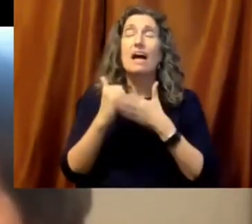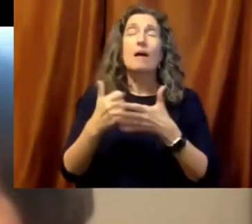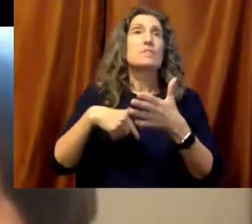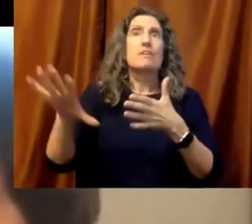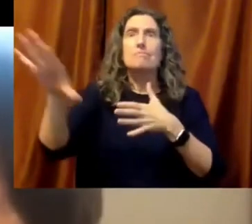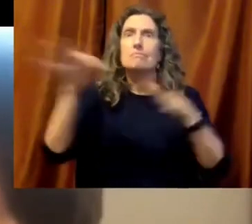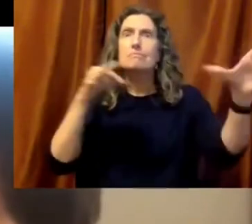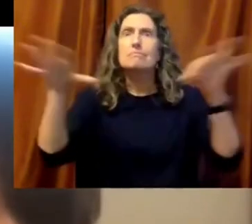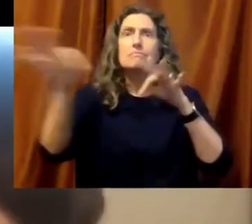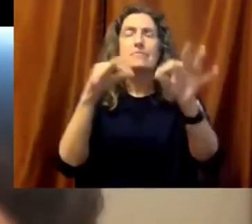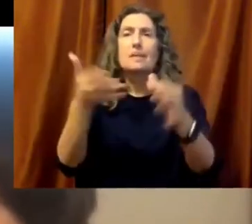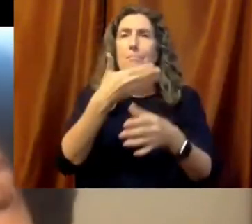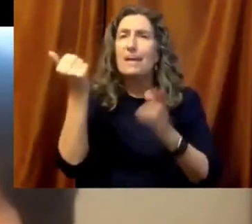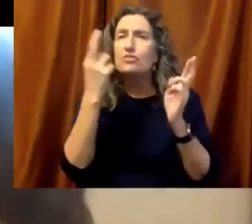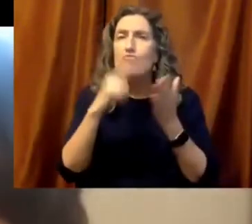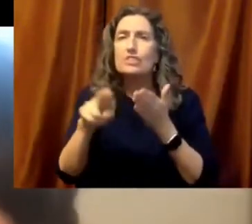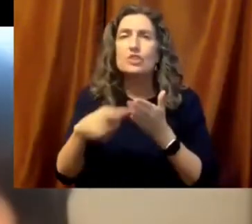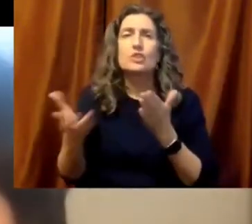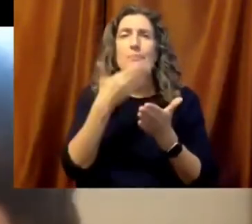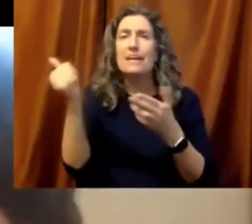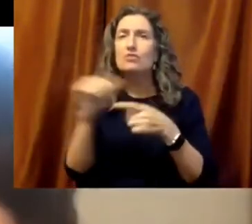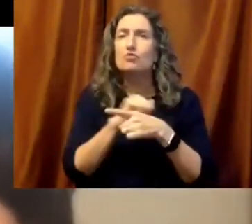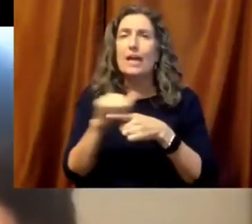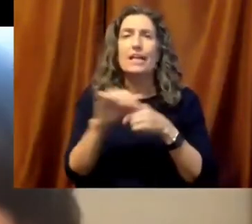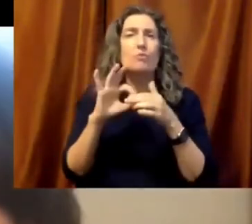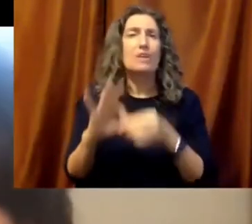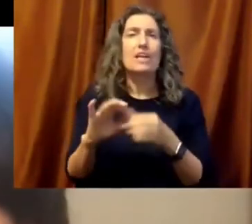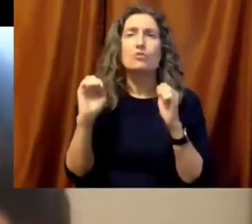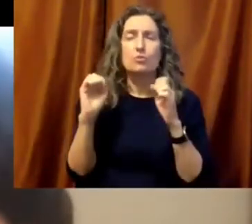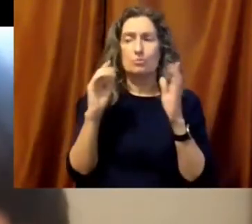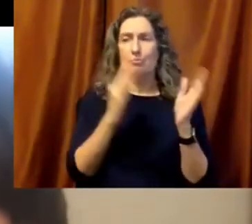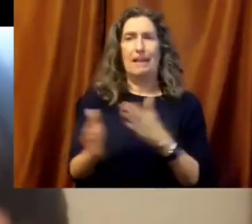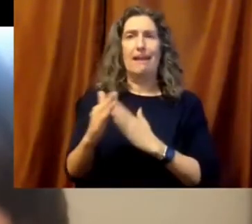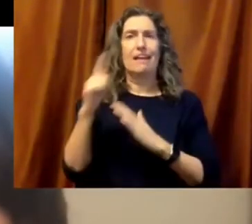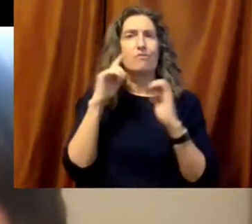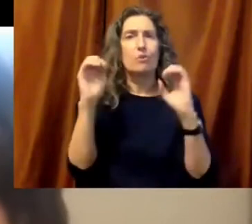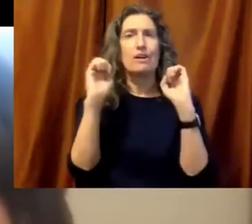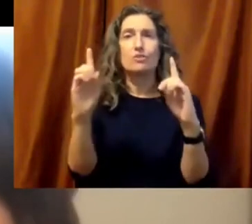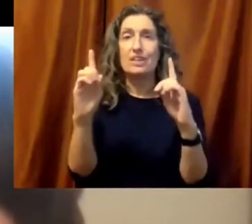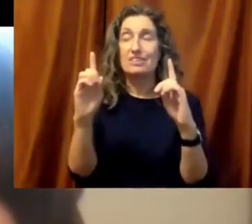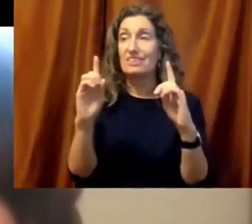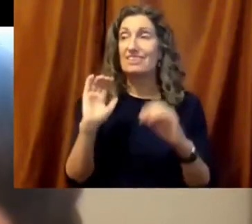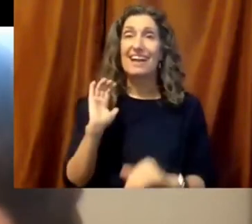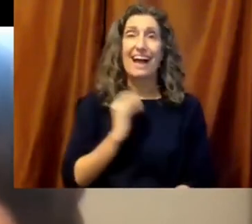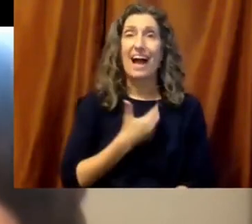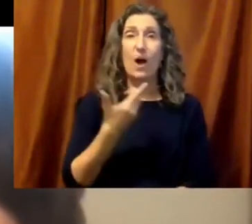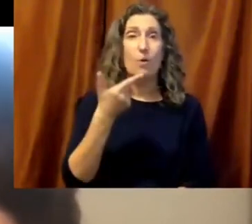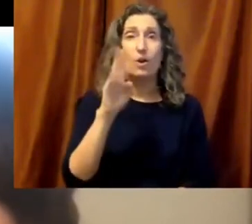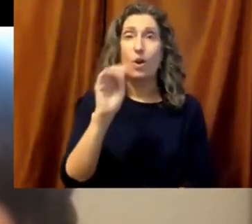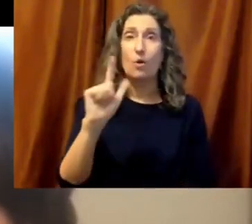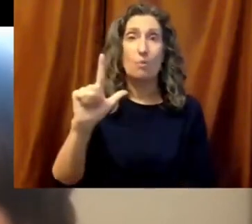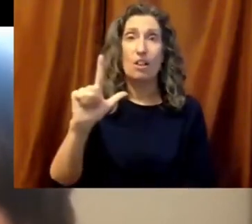systemically brings together the best research, the best training on education planning. In fact, UNESCO's Global